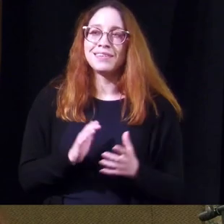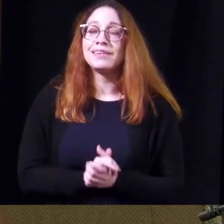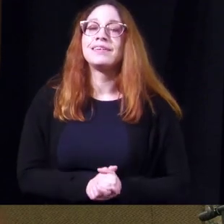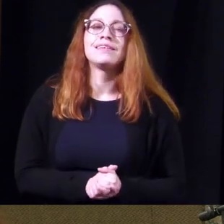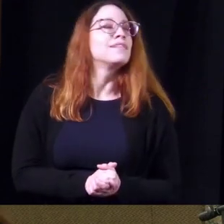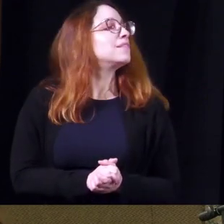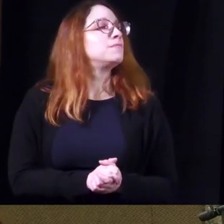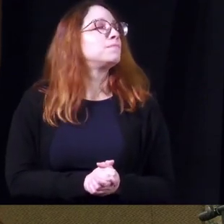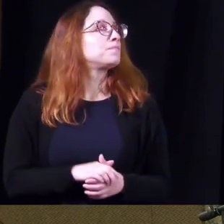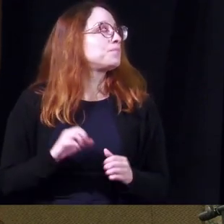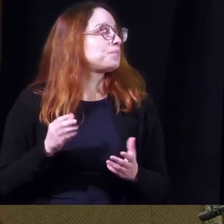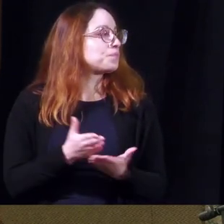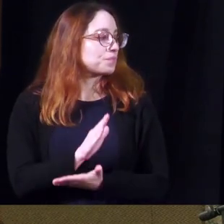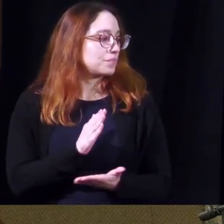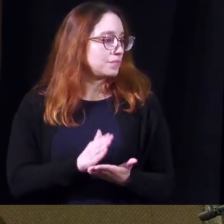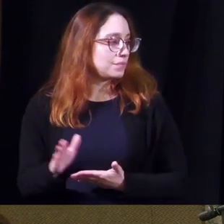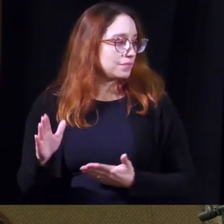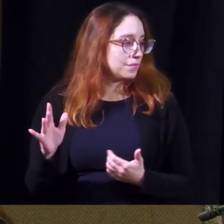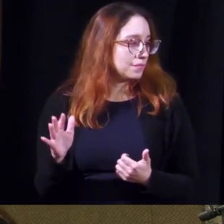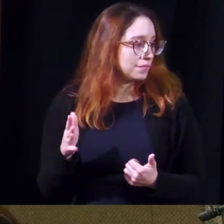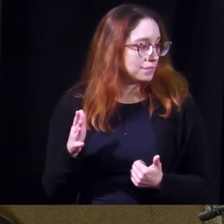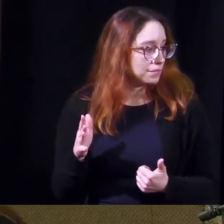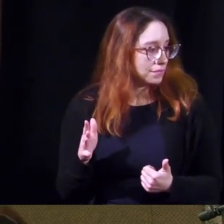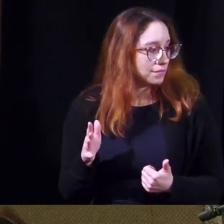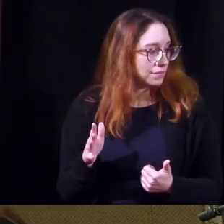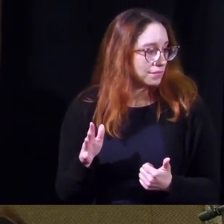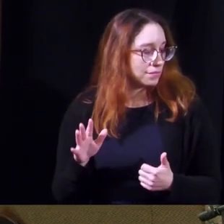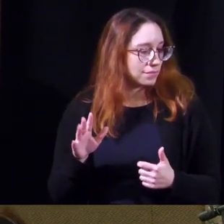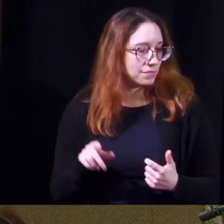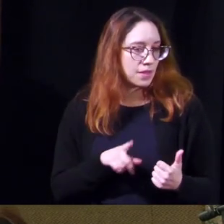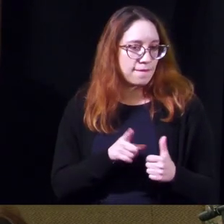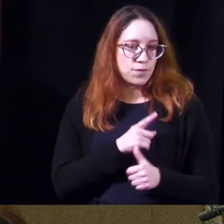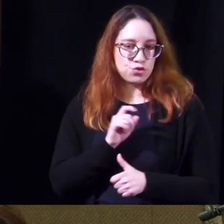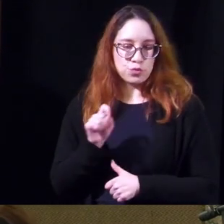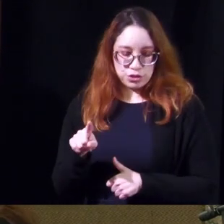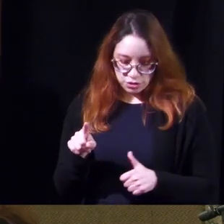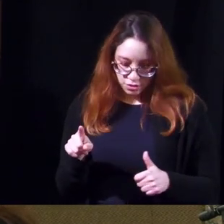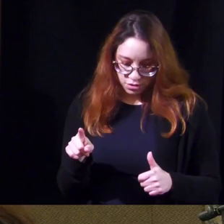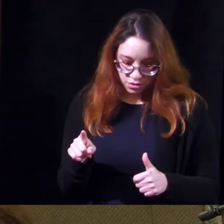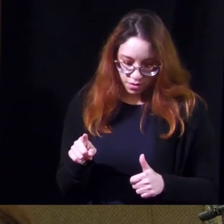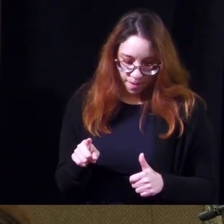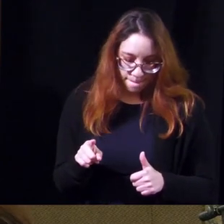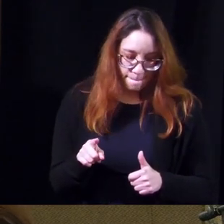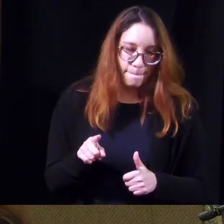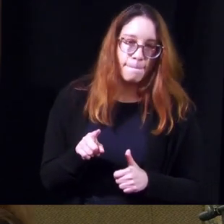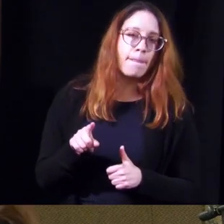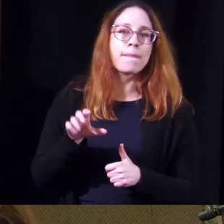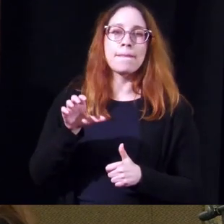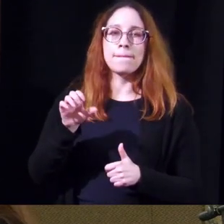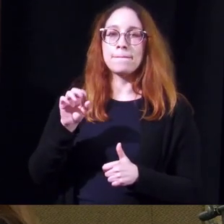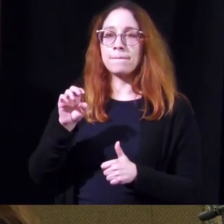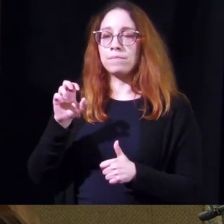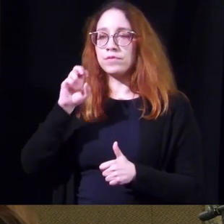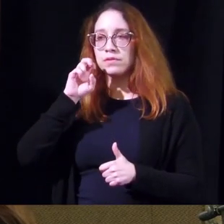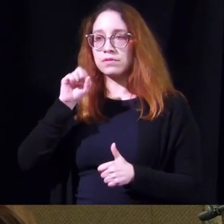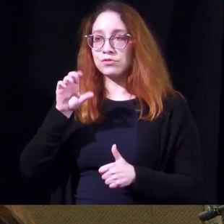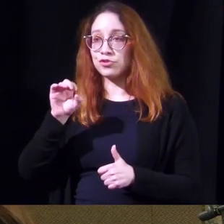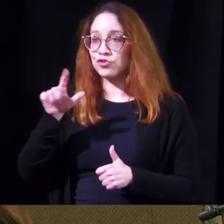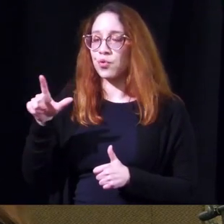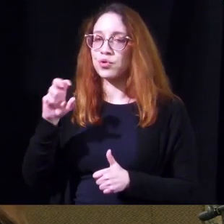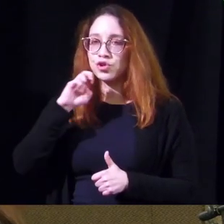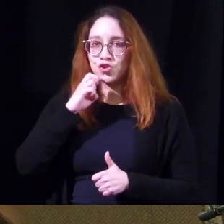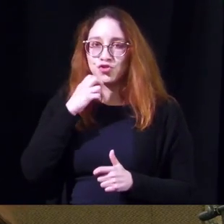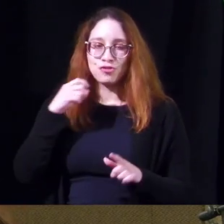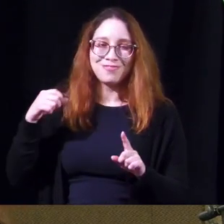example all right um well let me address the first question uh about the sacral nerve stimulator so you have to